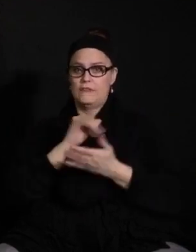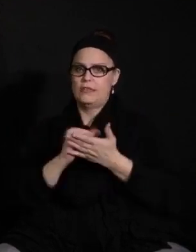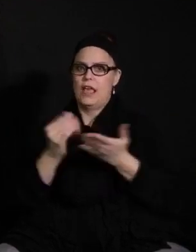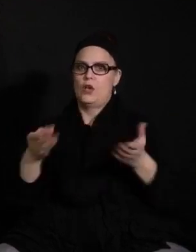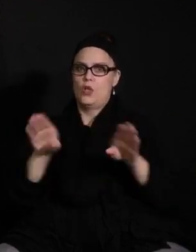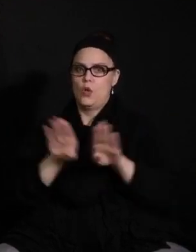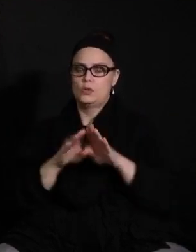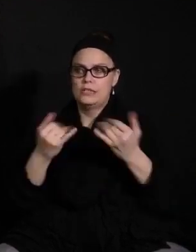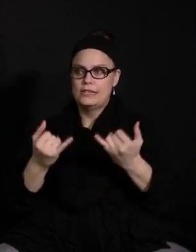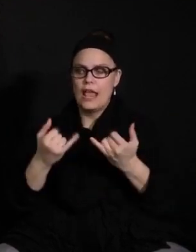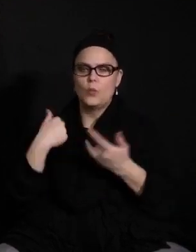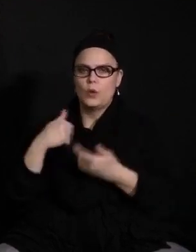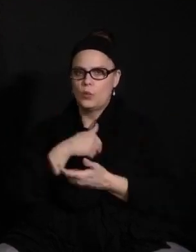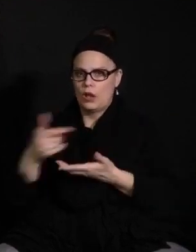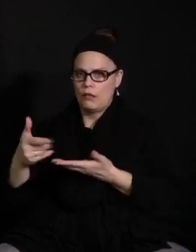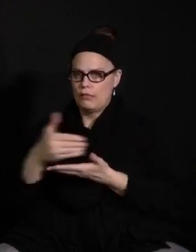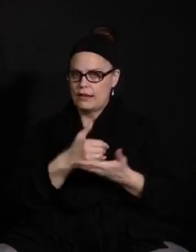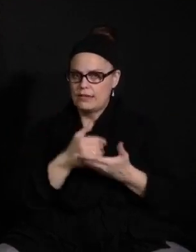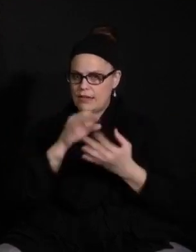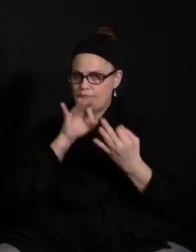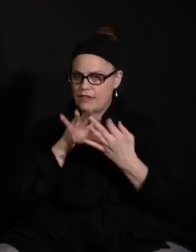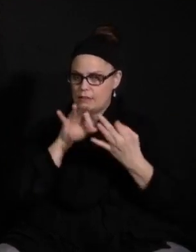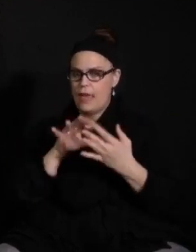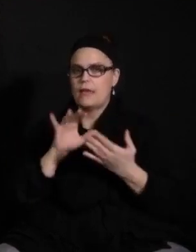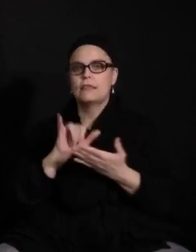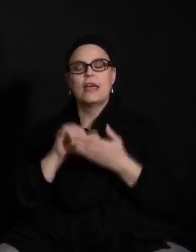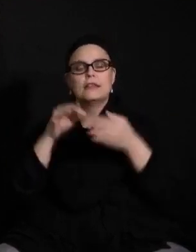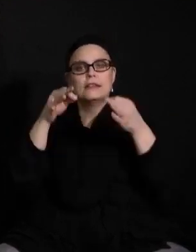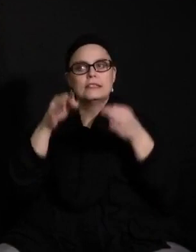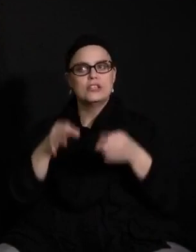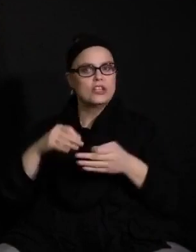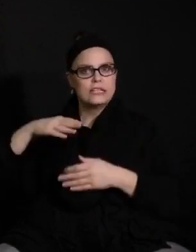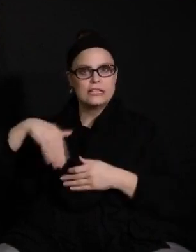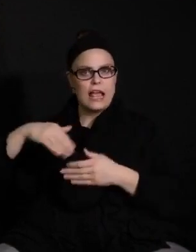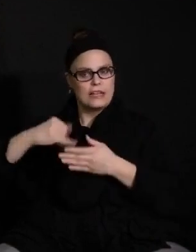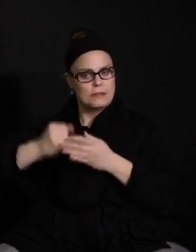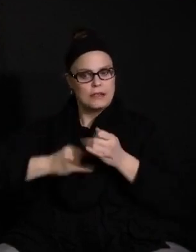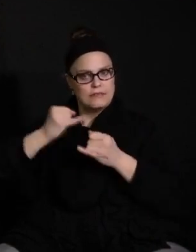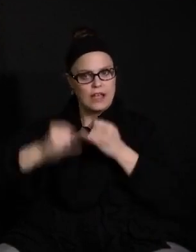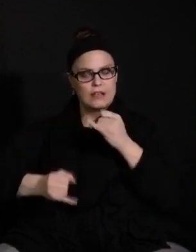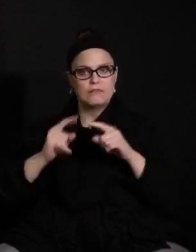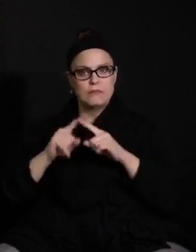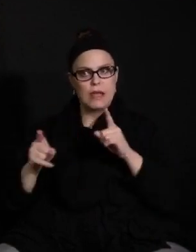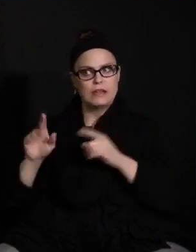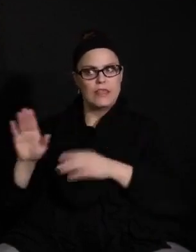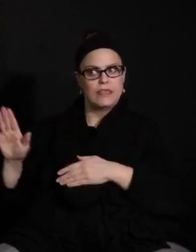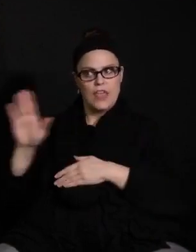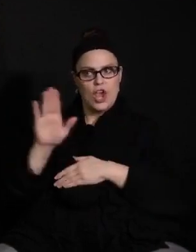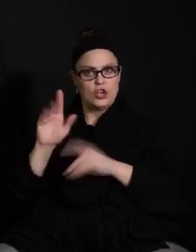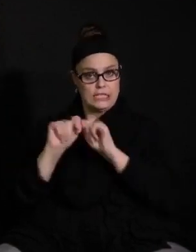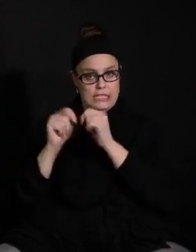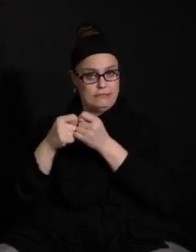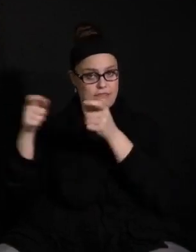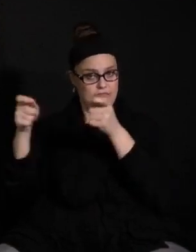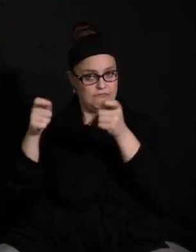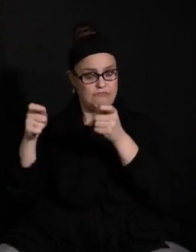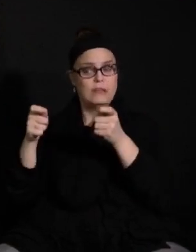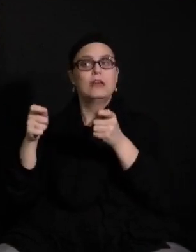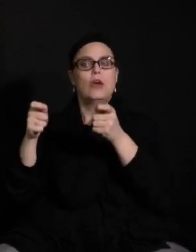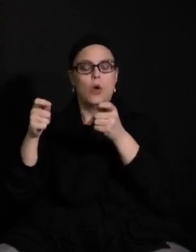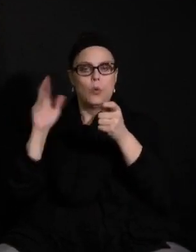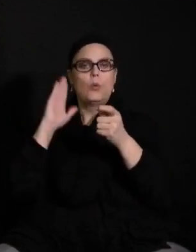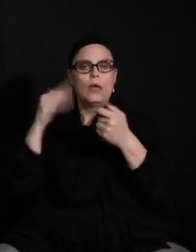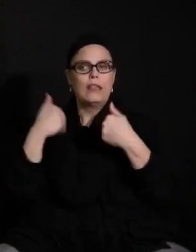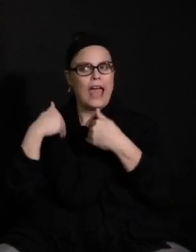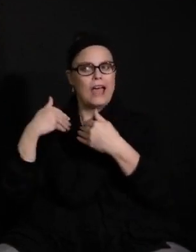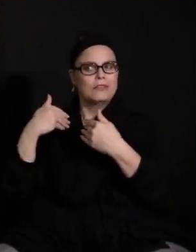to collect more feedback. So the decision has yet to be finalized, but the administrative team there is intending to use further